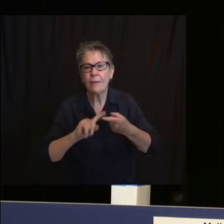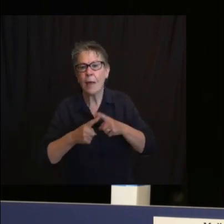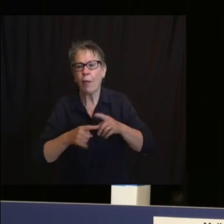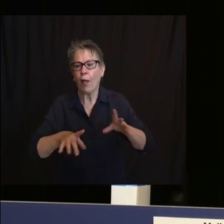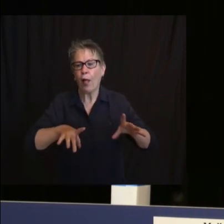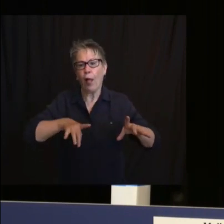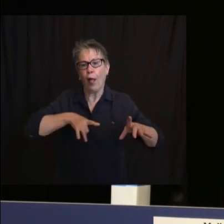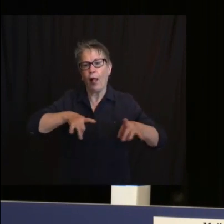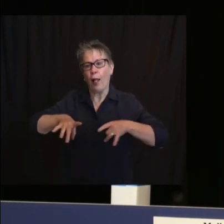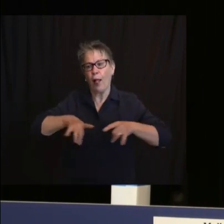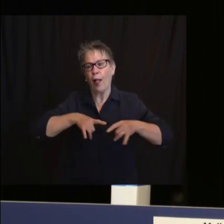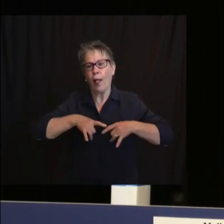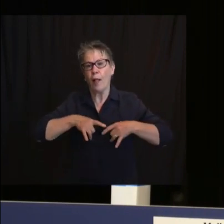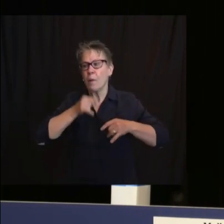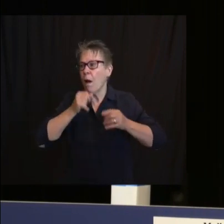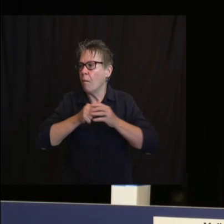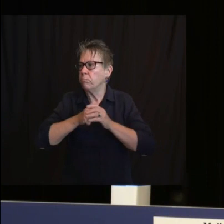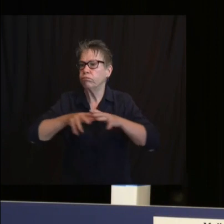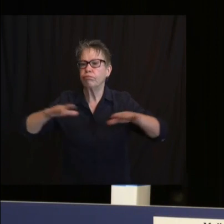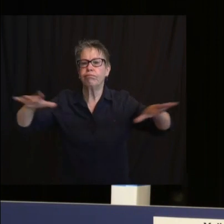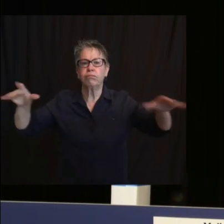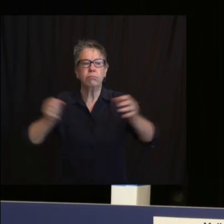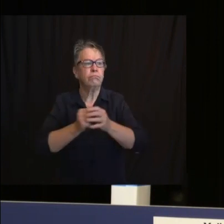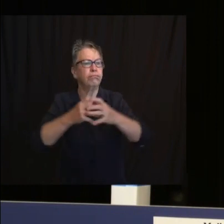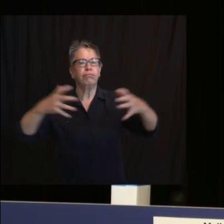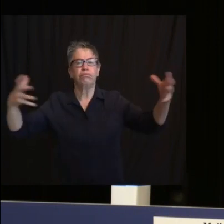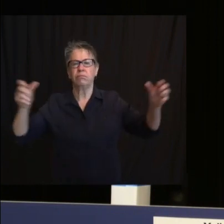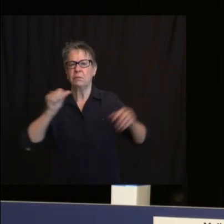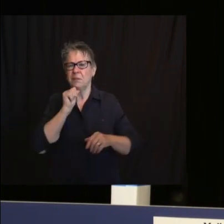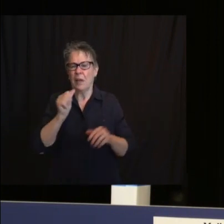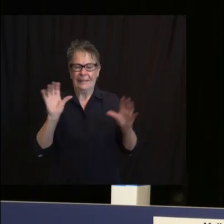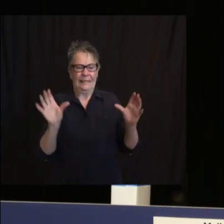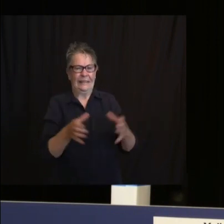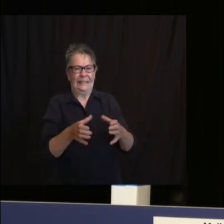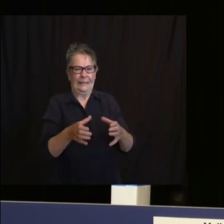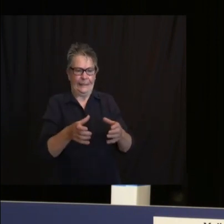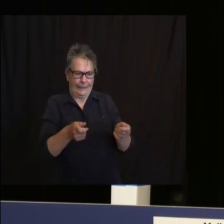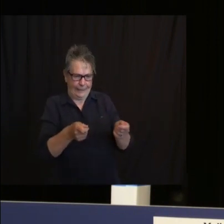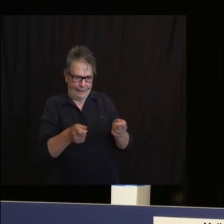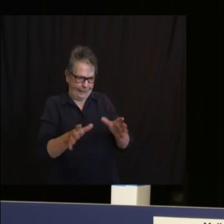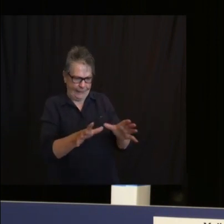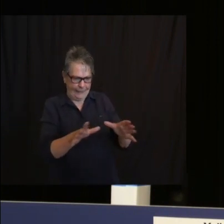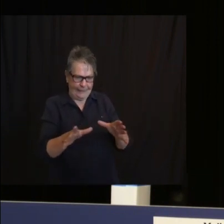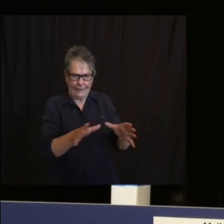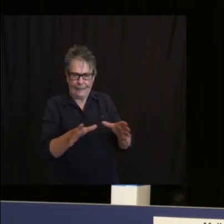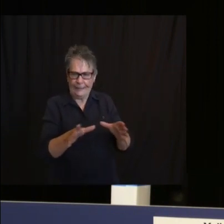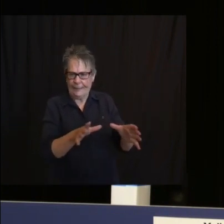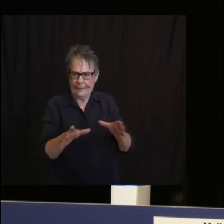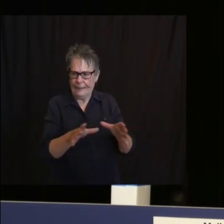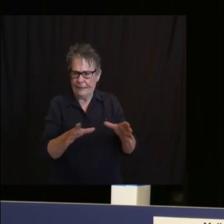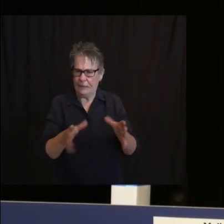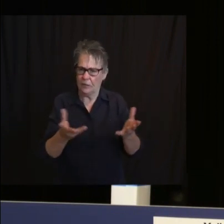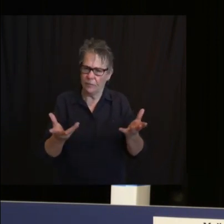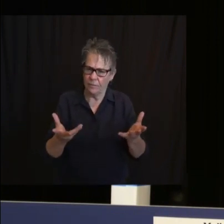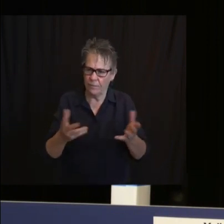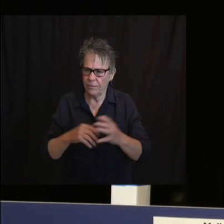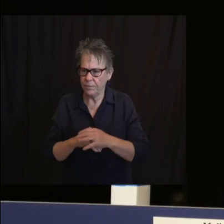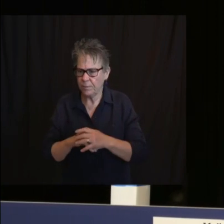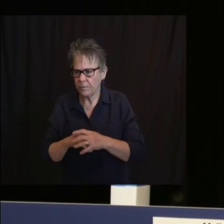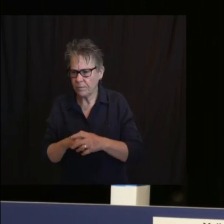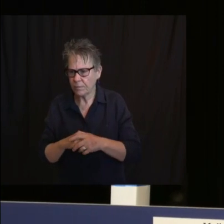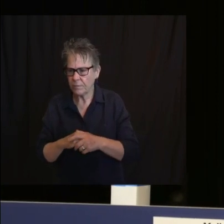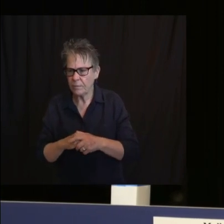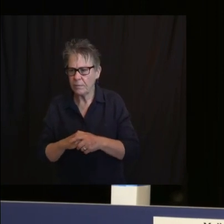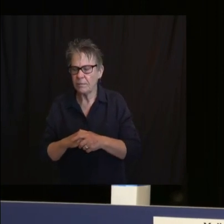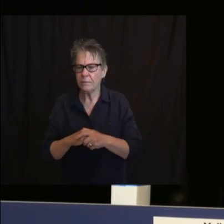separate those people out, isolate them, and so forth. And exactly what would then trigger shutdowns in different areas? I think it would depend is the